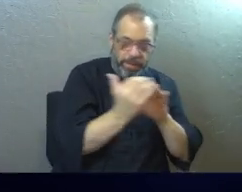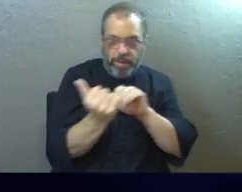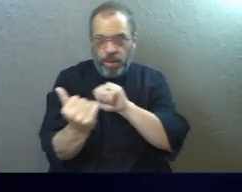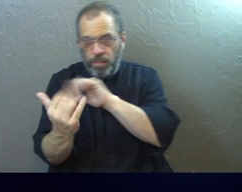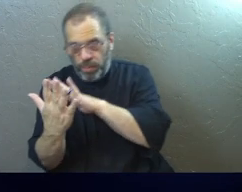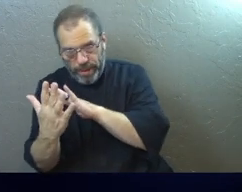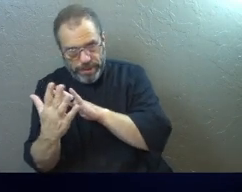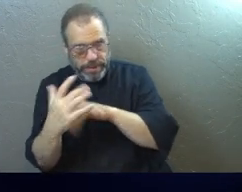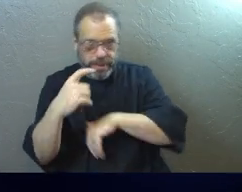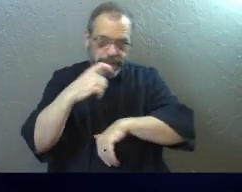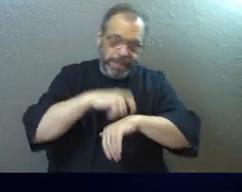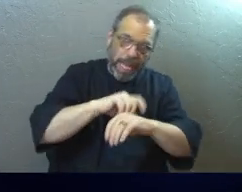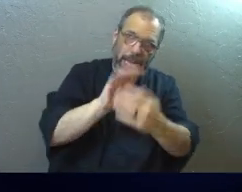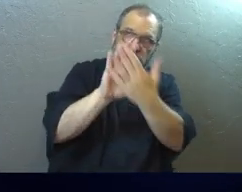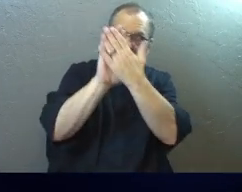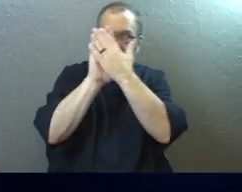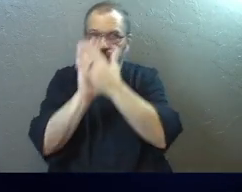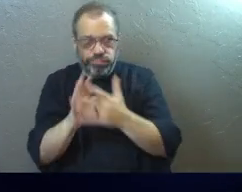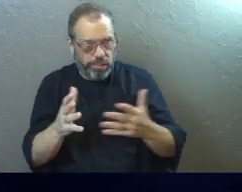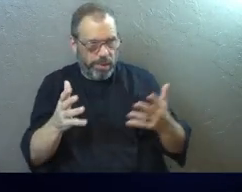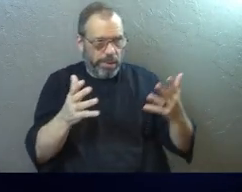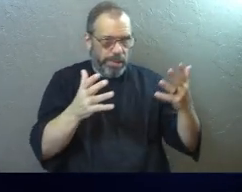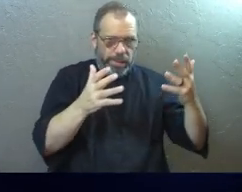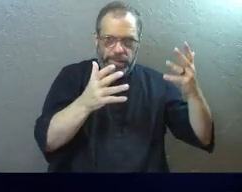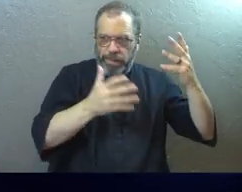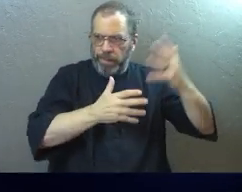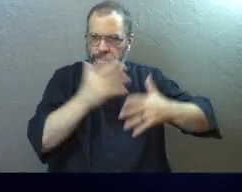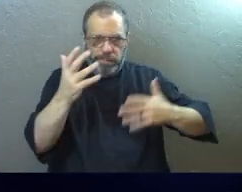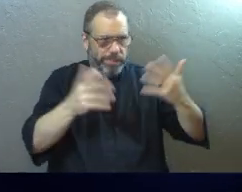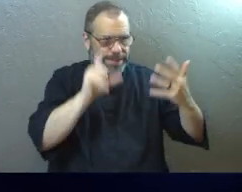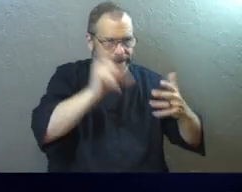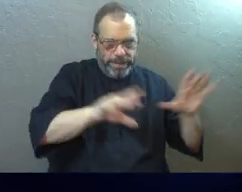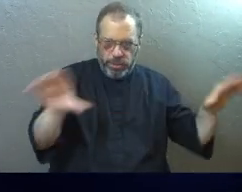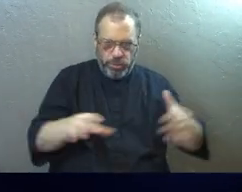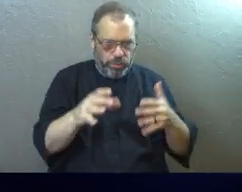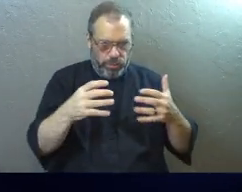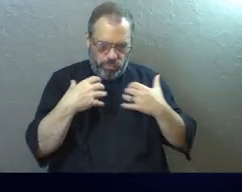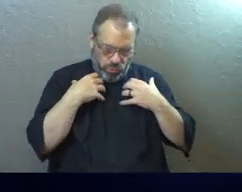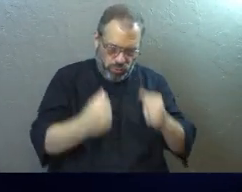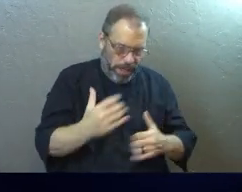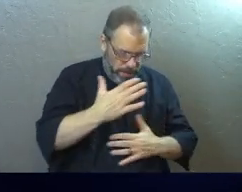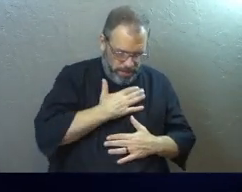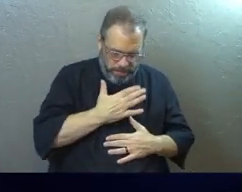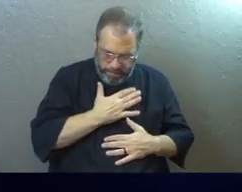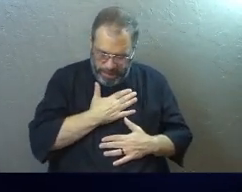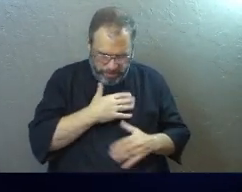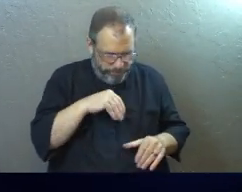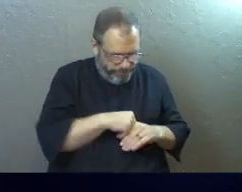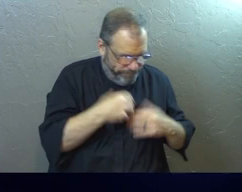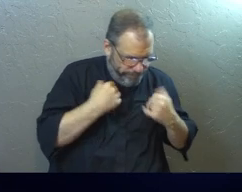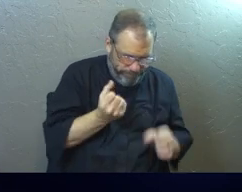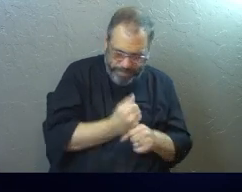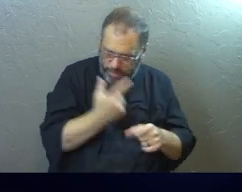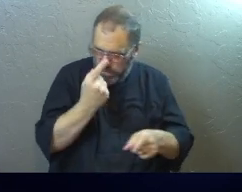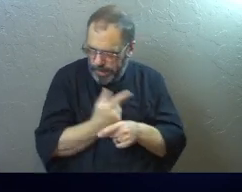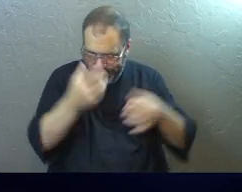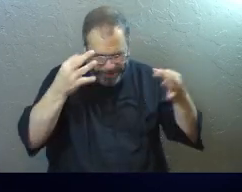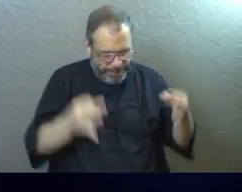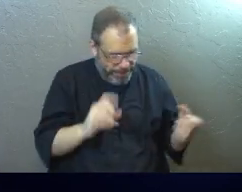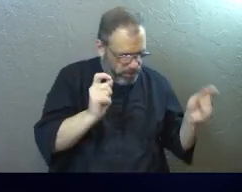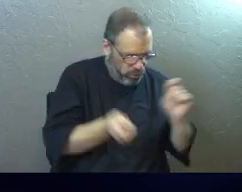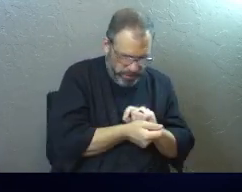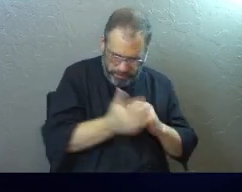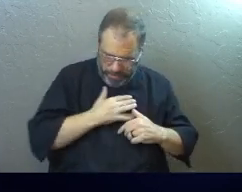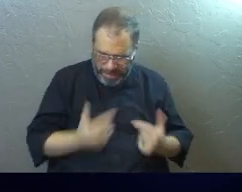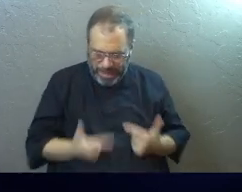presence, when it comes to spending time with him, when it comes to what we need to do to strengthen ourselves, to make the right decisions, to make the